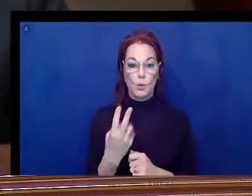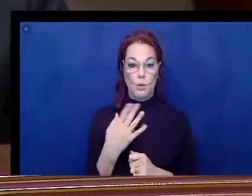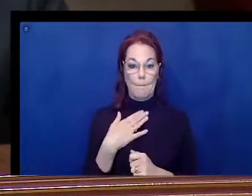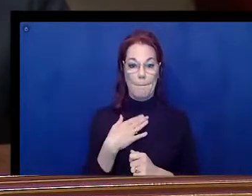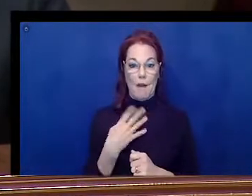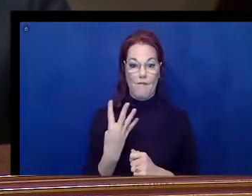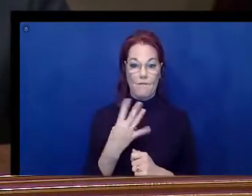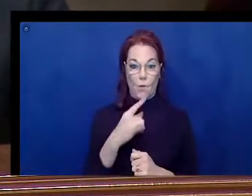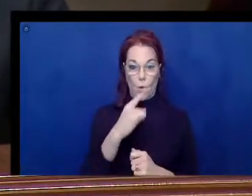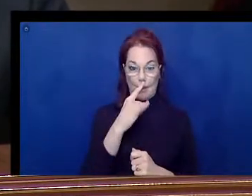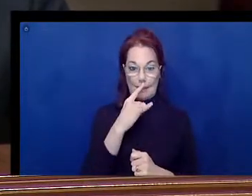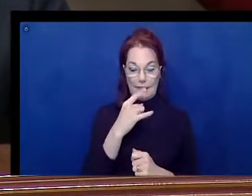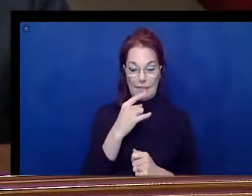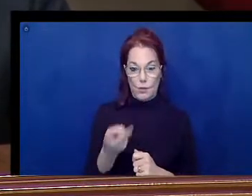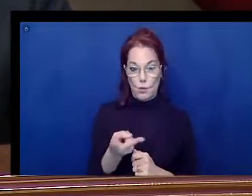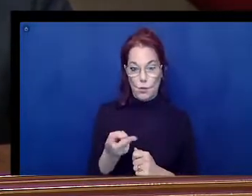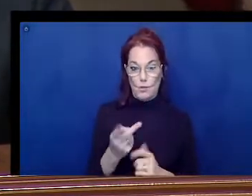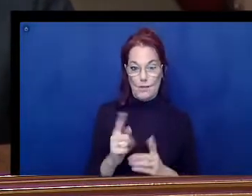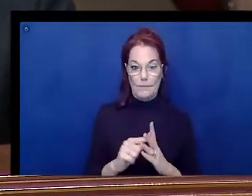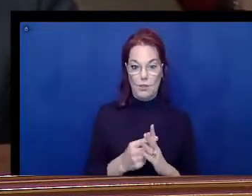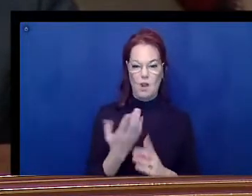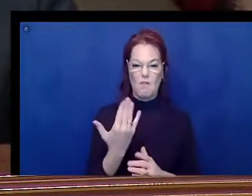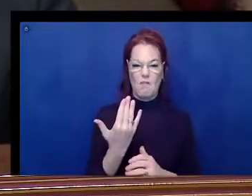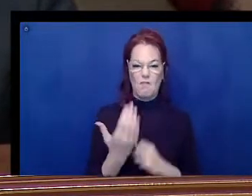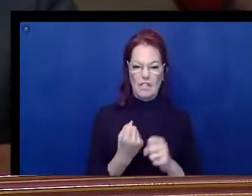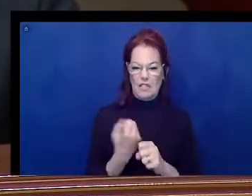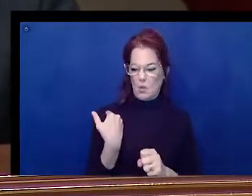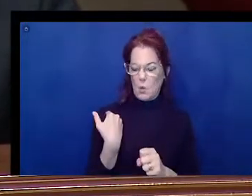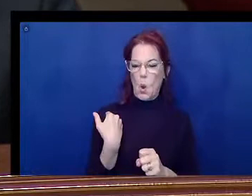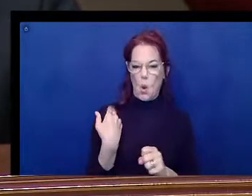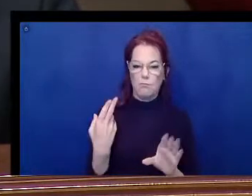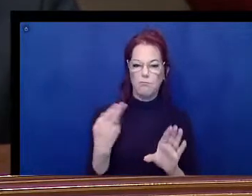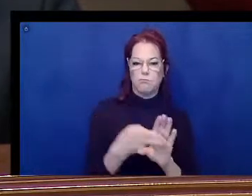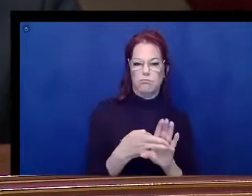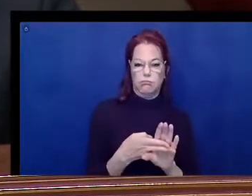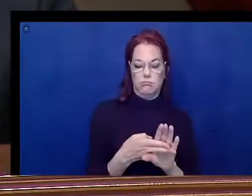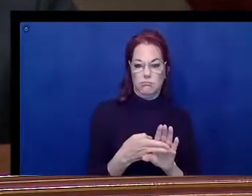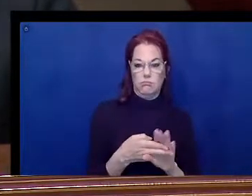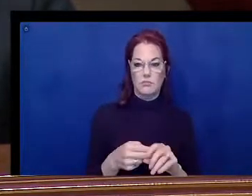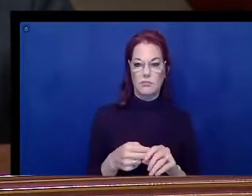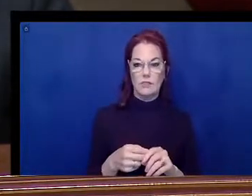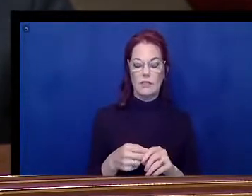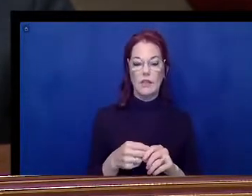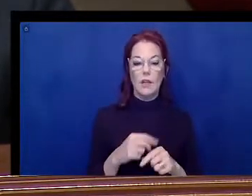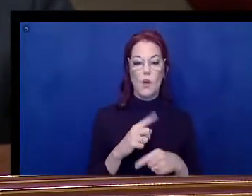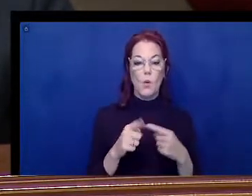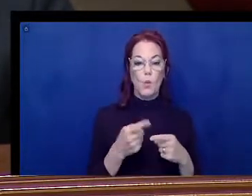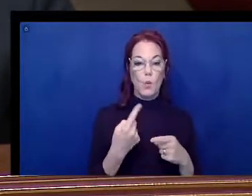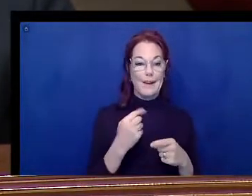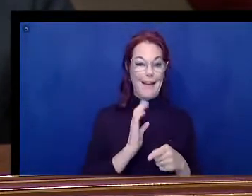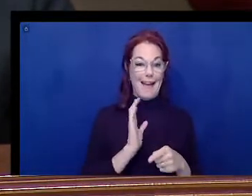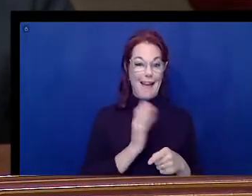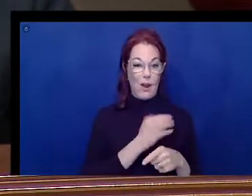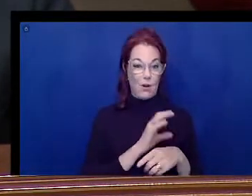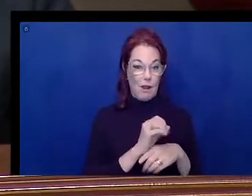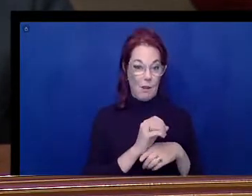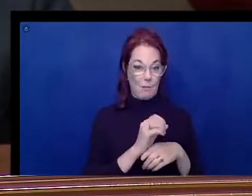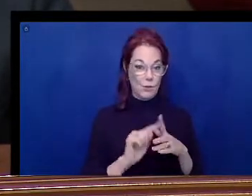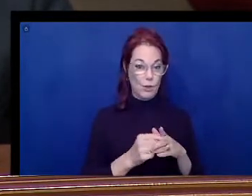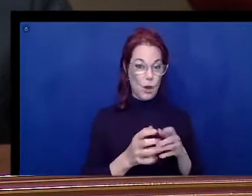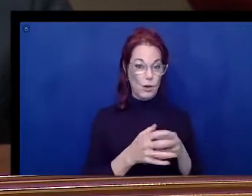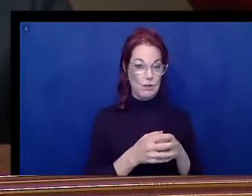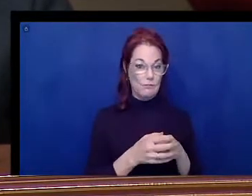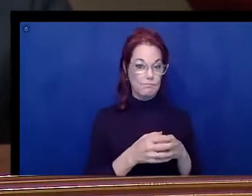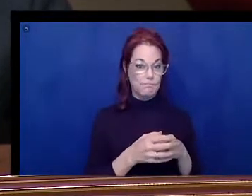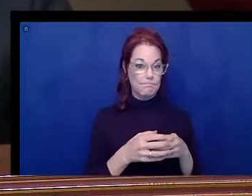15 years ago, right when we were getting some size, and we had to say either we're going to embrace technology